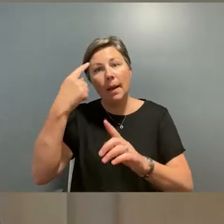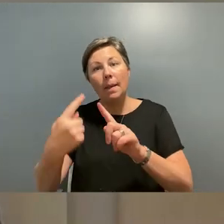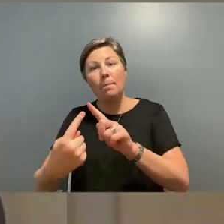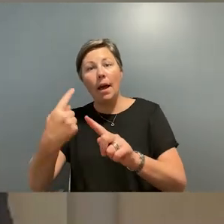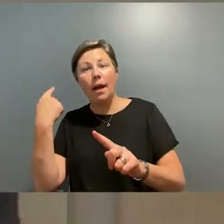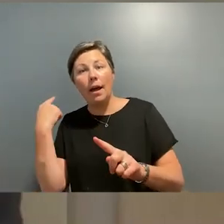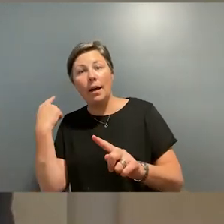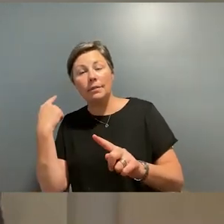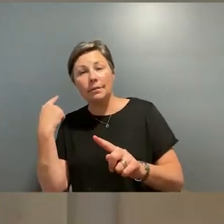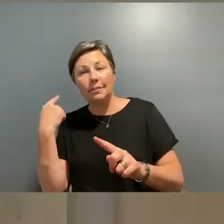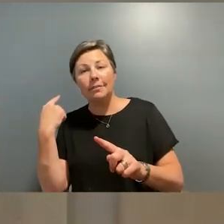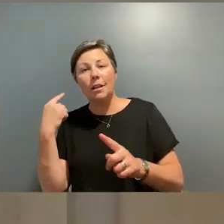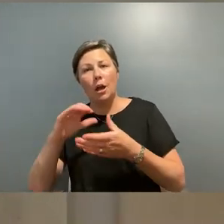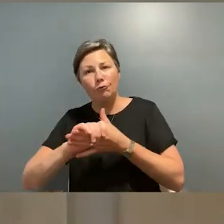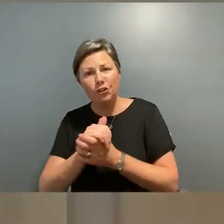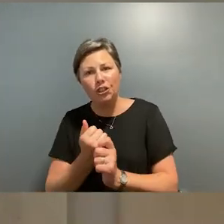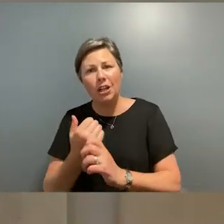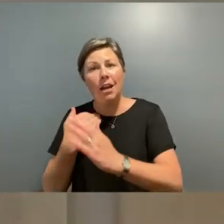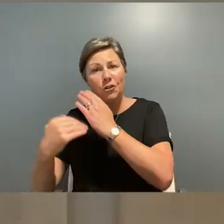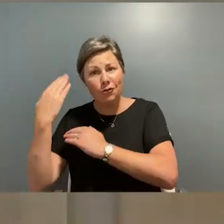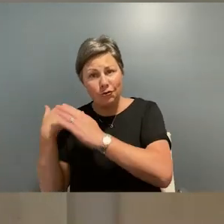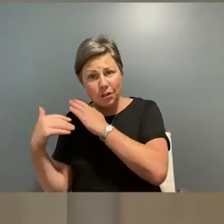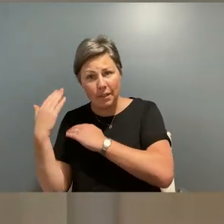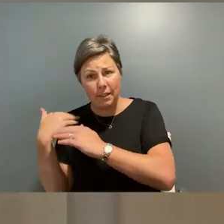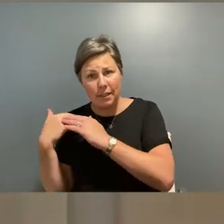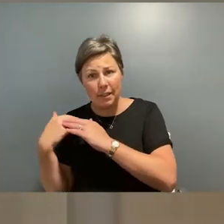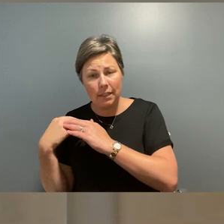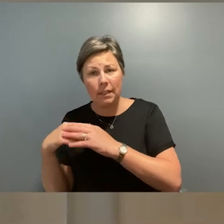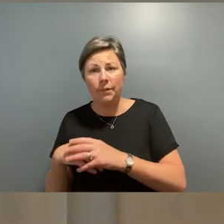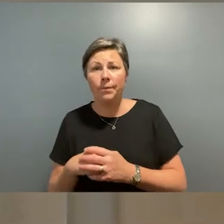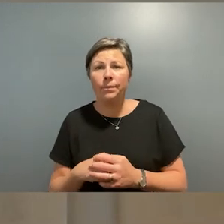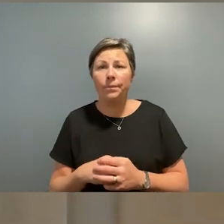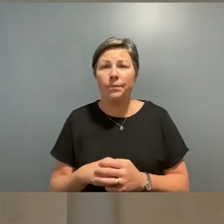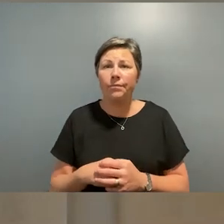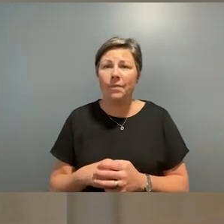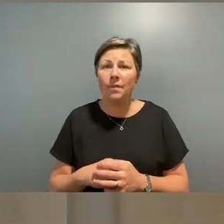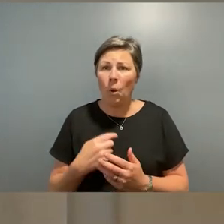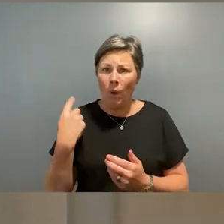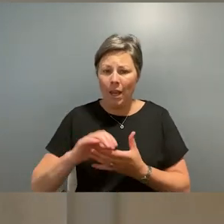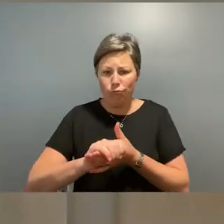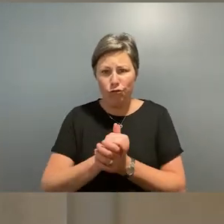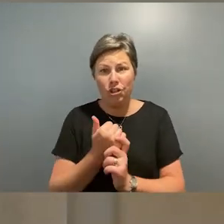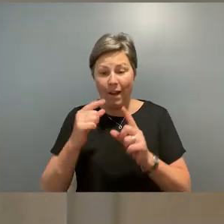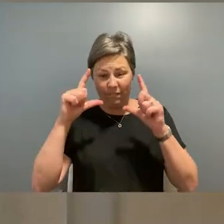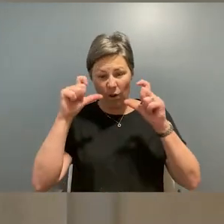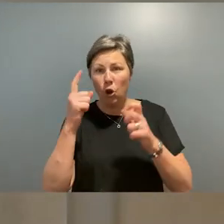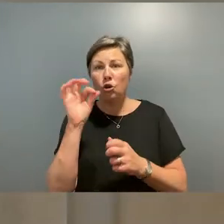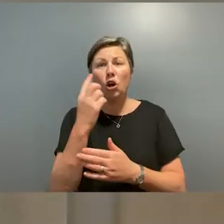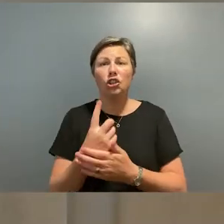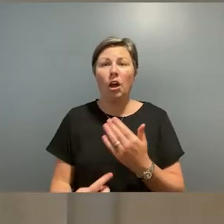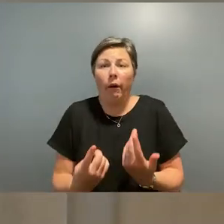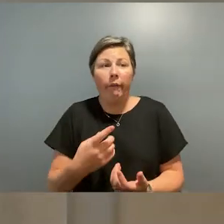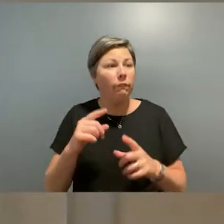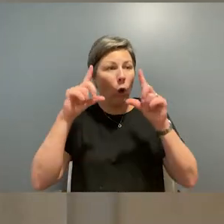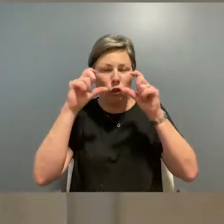and what has occurred and a new appreciation for what a photograph means but more importantly